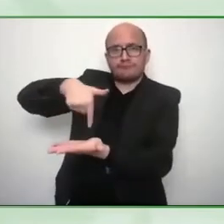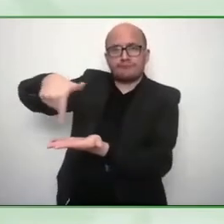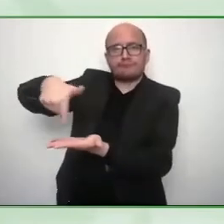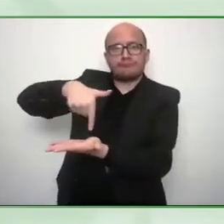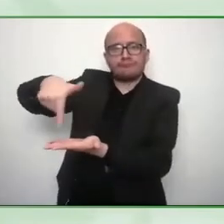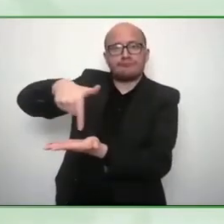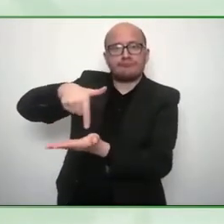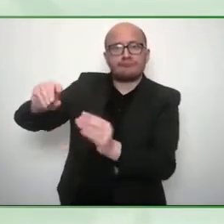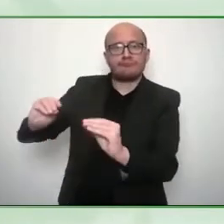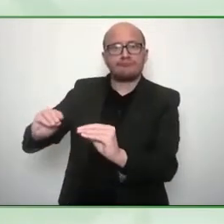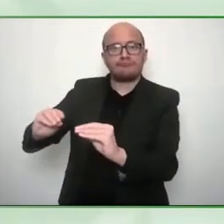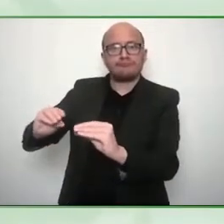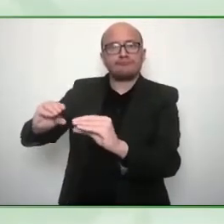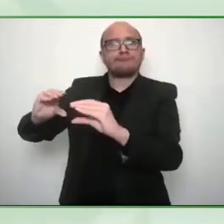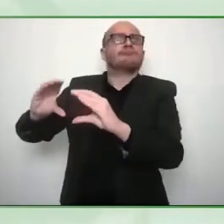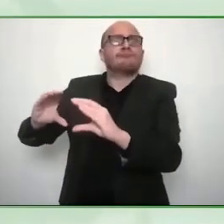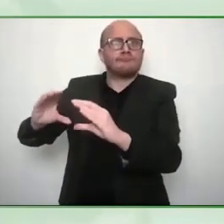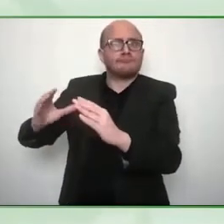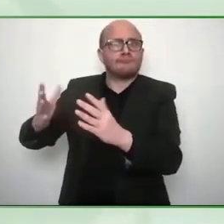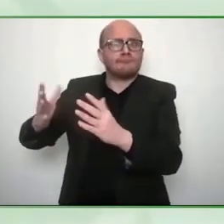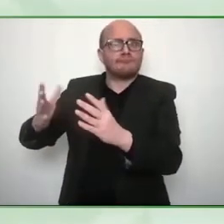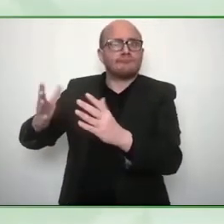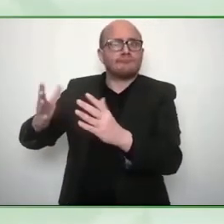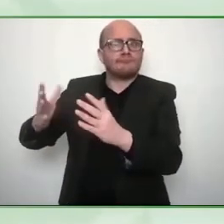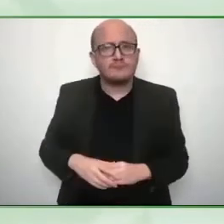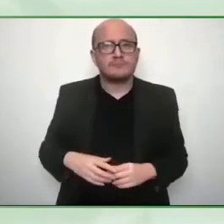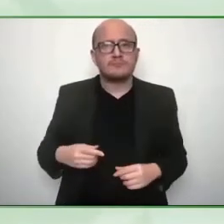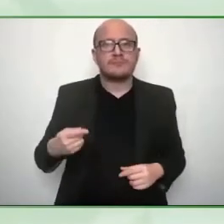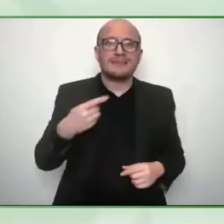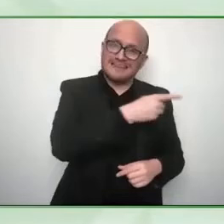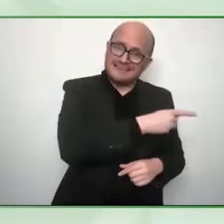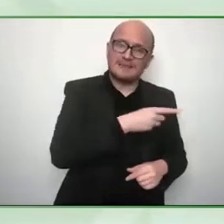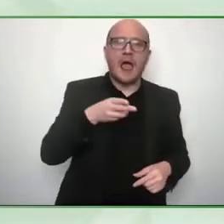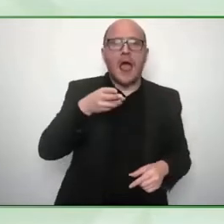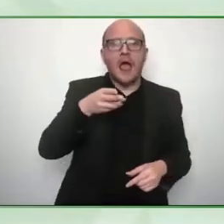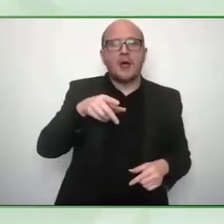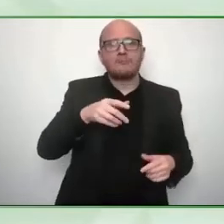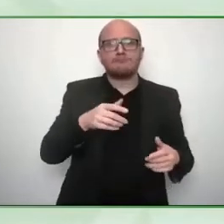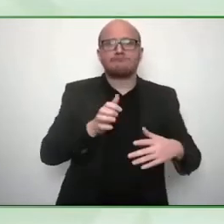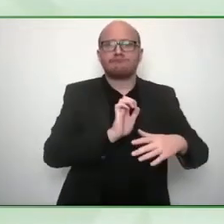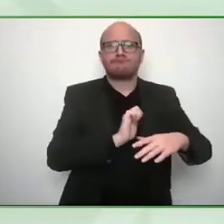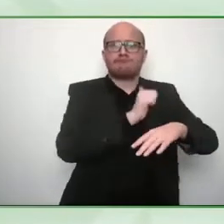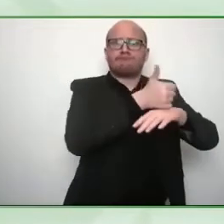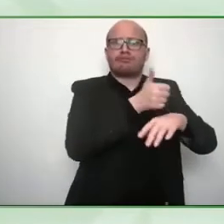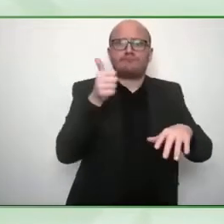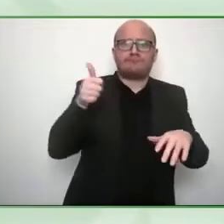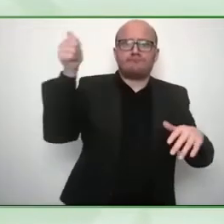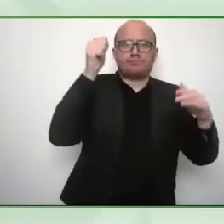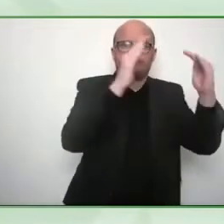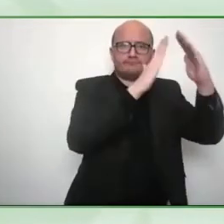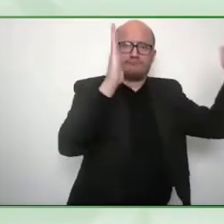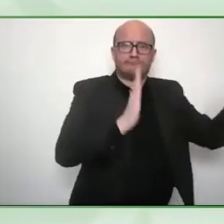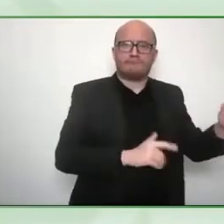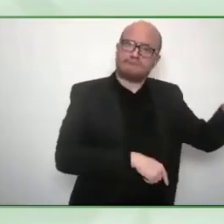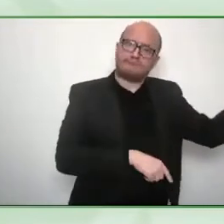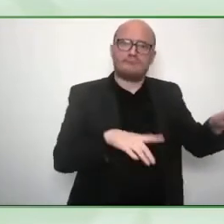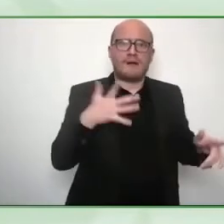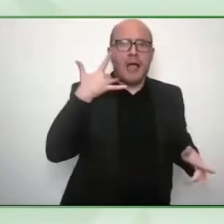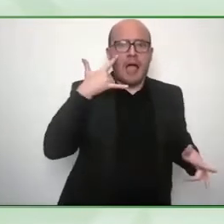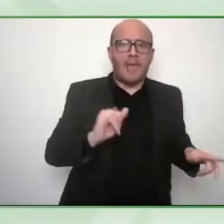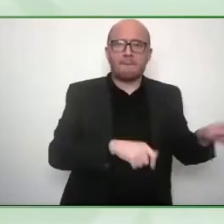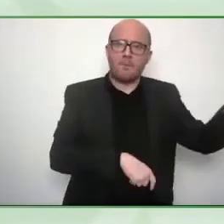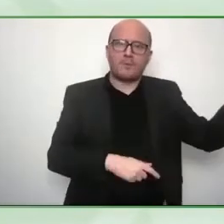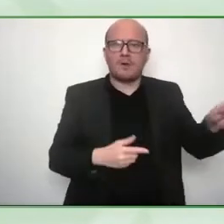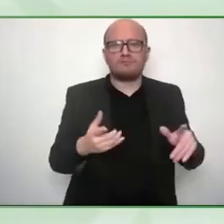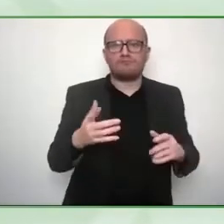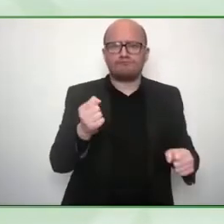3dp4me's headquarters where they have a bank of desktop 3d printers that are rapidly uh producing hundreds